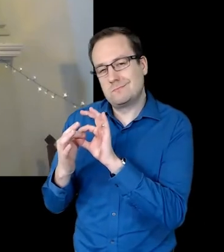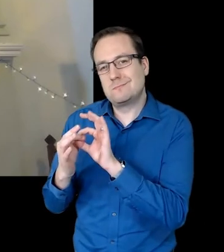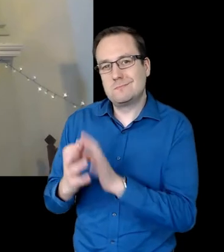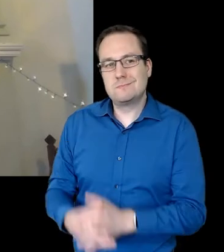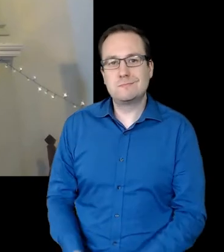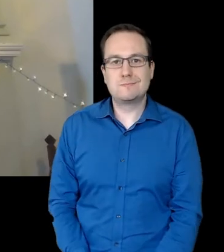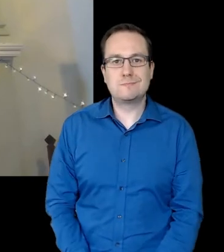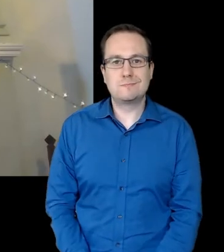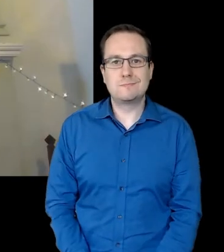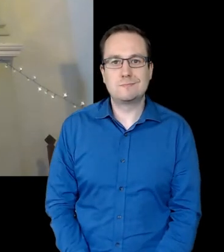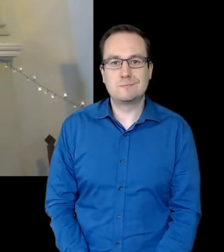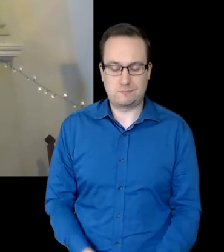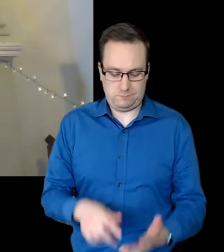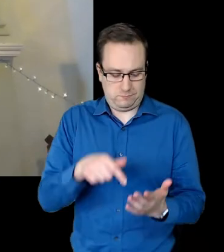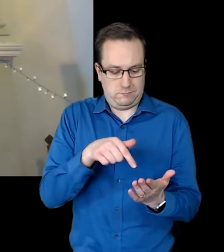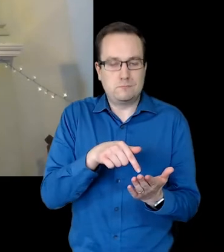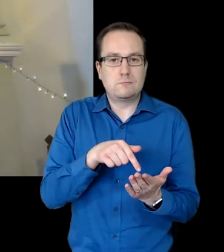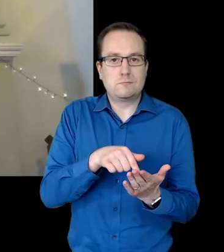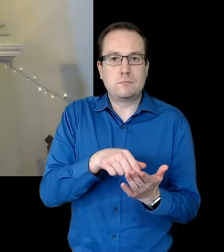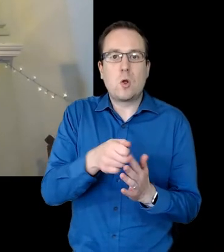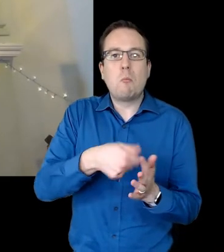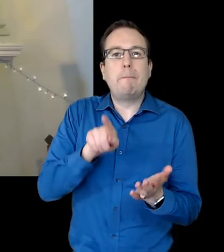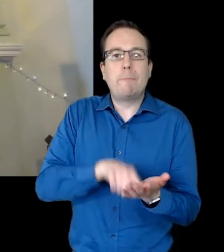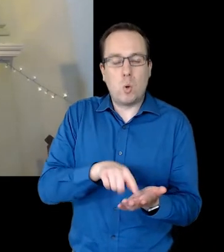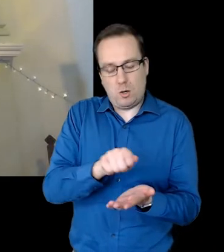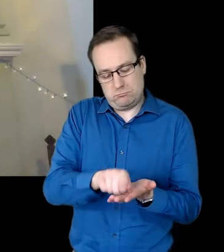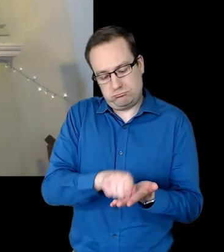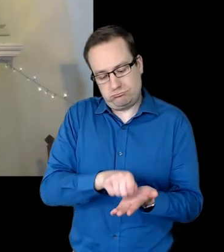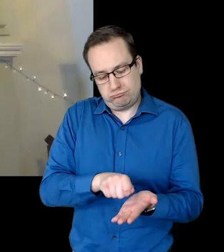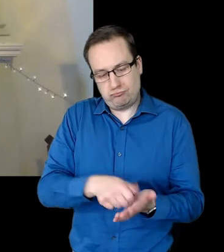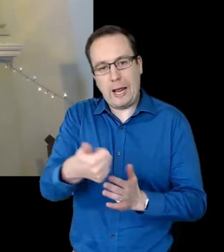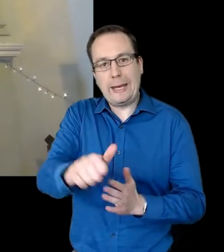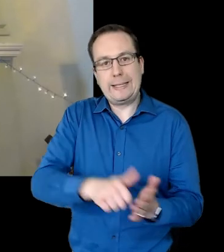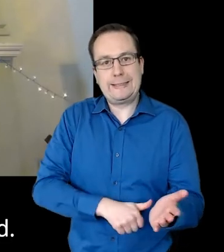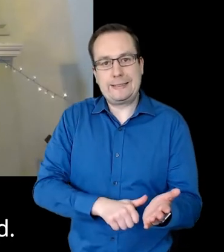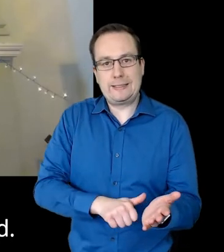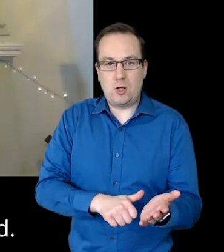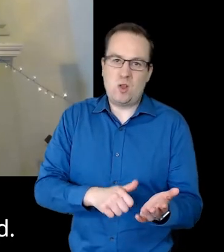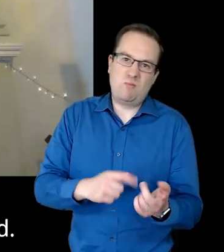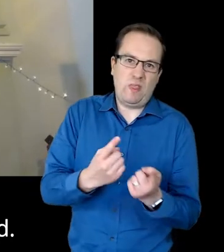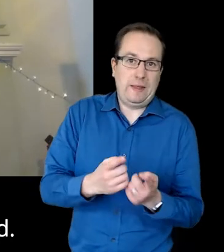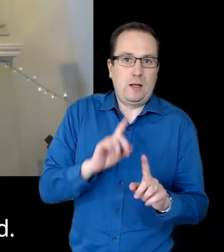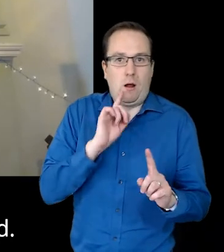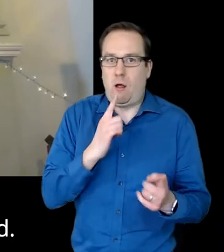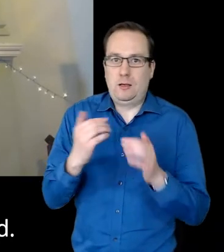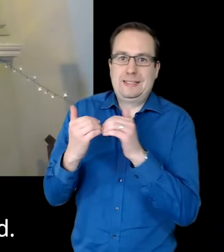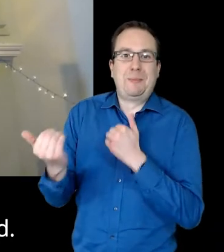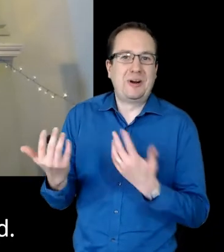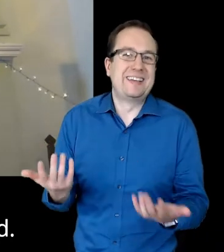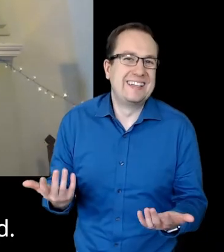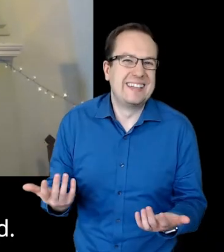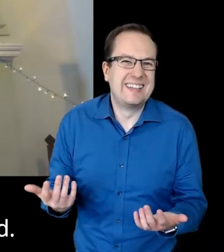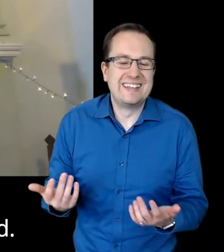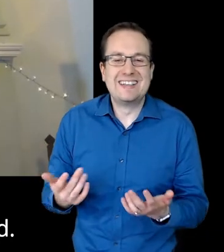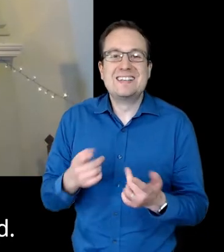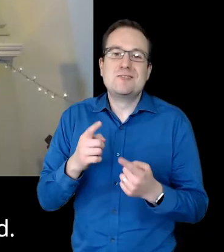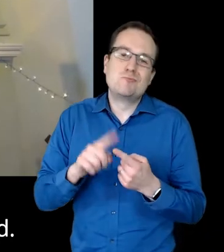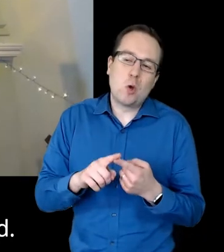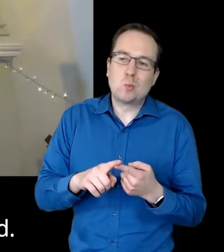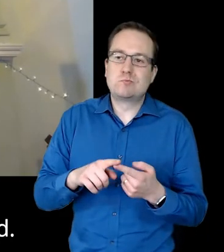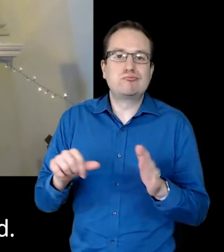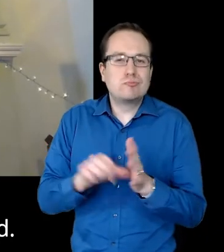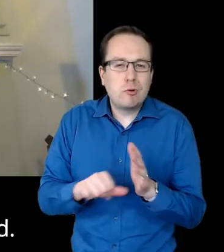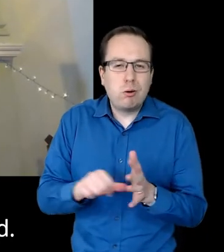Paul makes a list of things that cannot separate us from the love of God in Christ Jesus. He includes trouble.